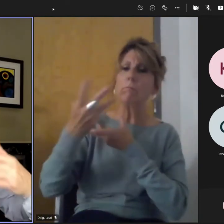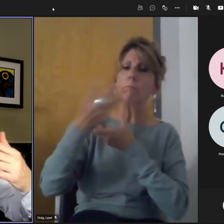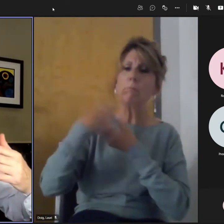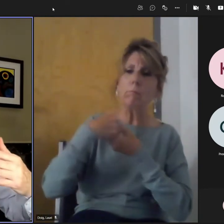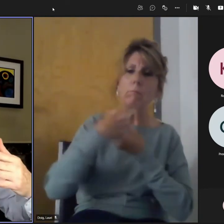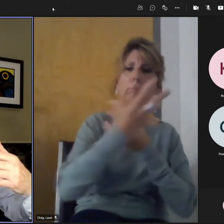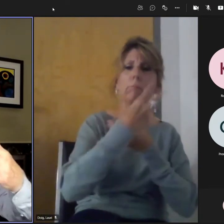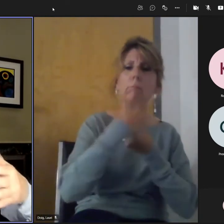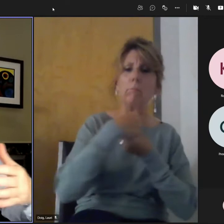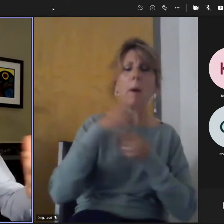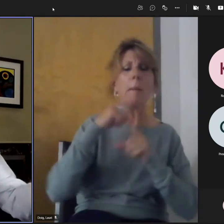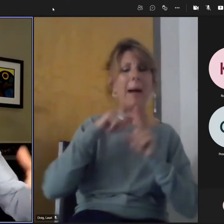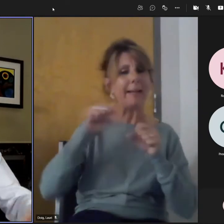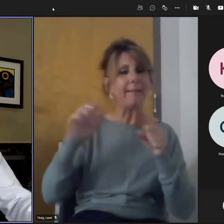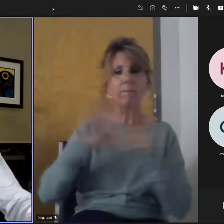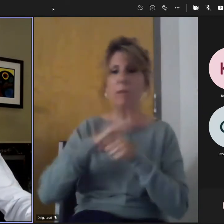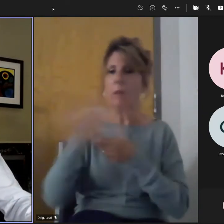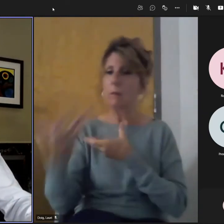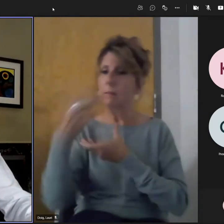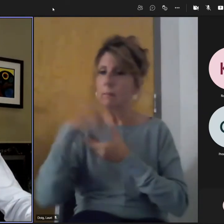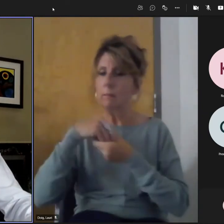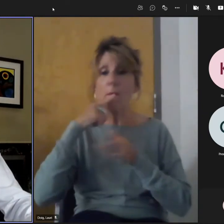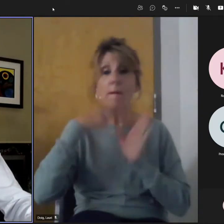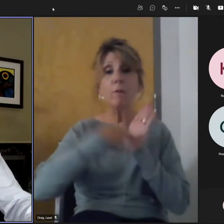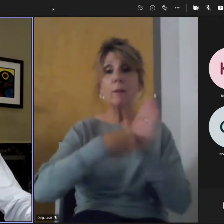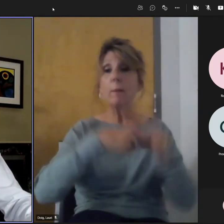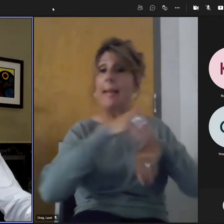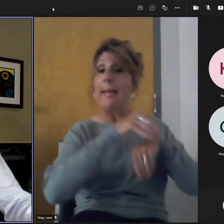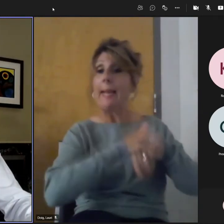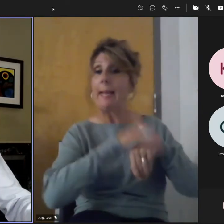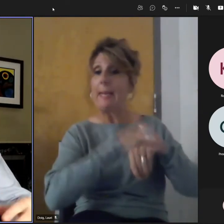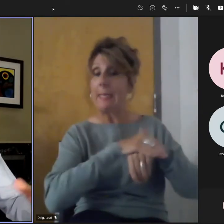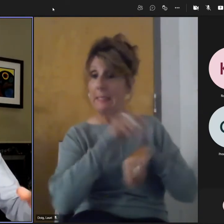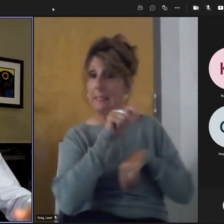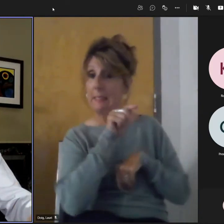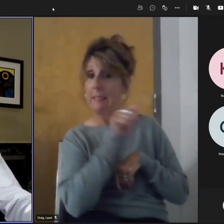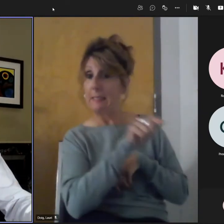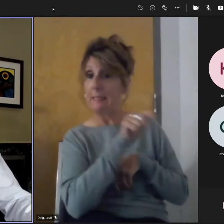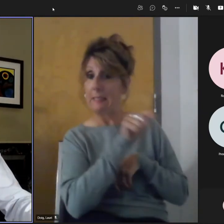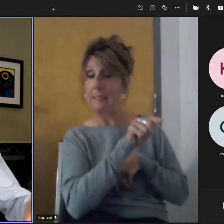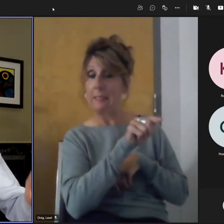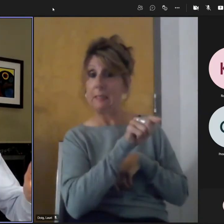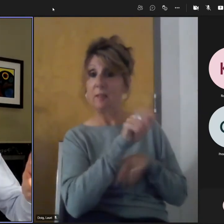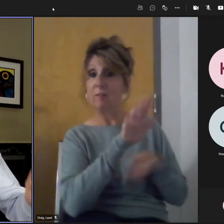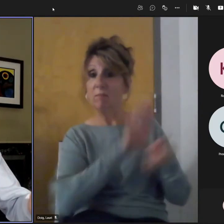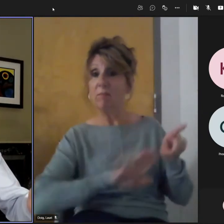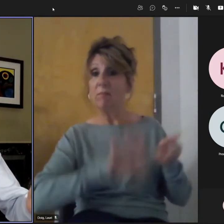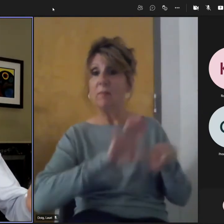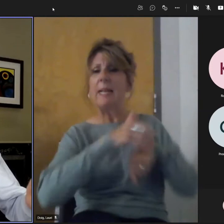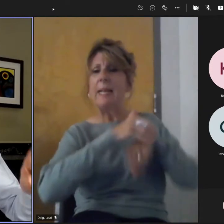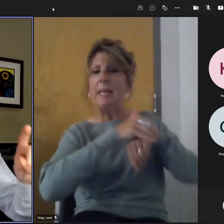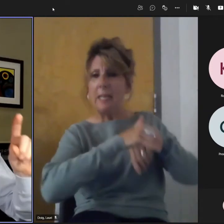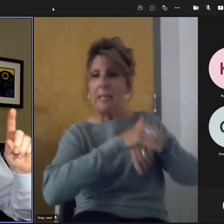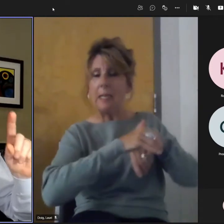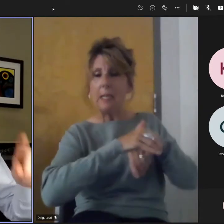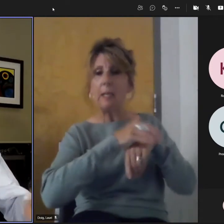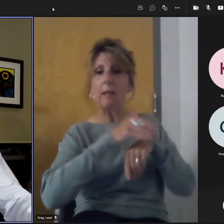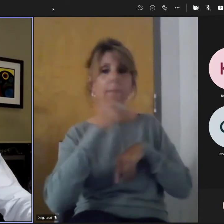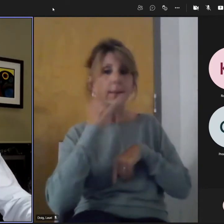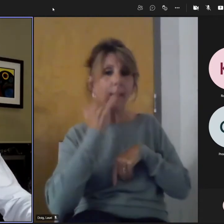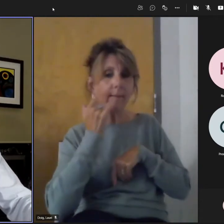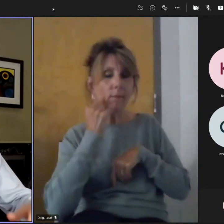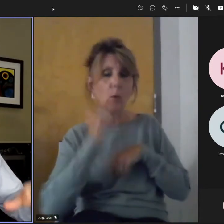UK, also in England, and sorry, the rest of UK, but in California